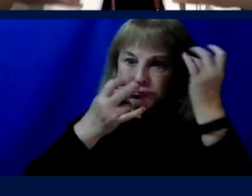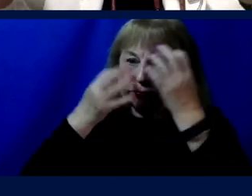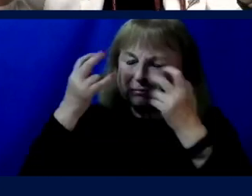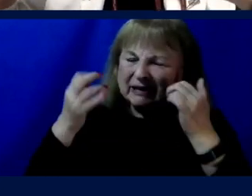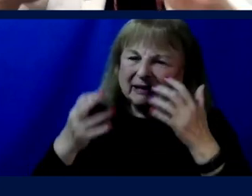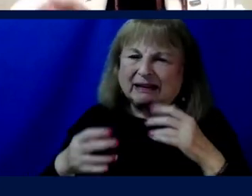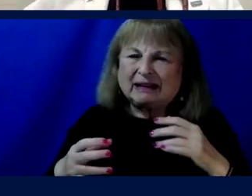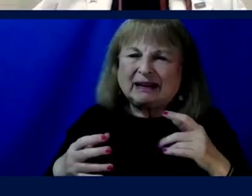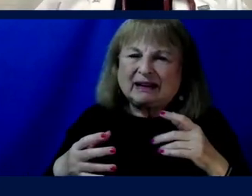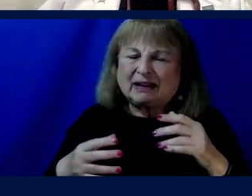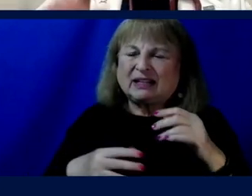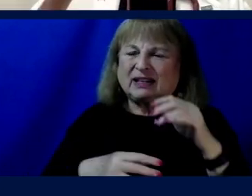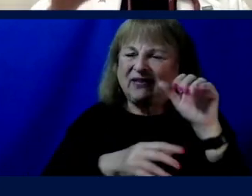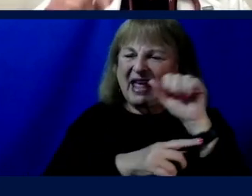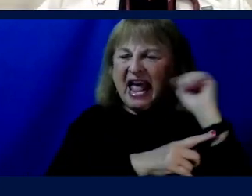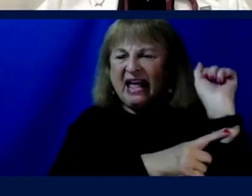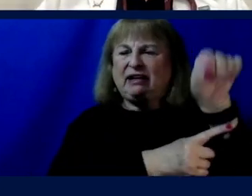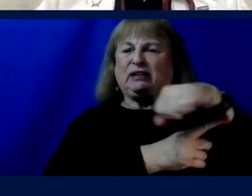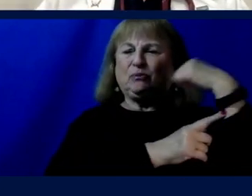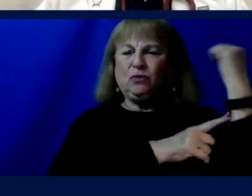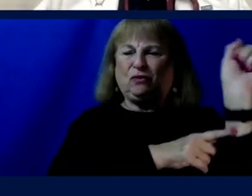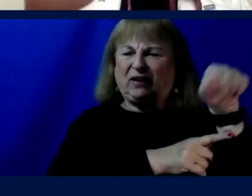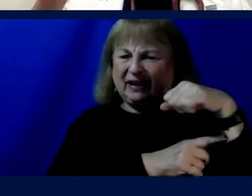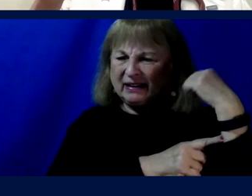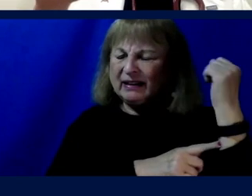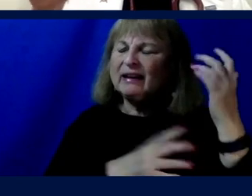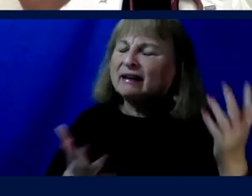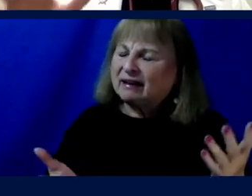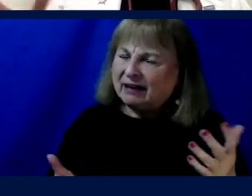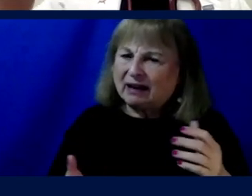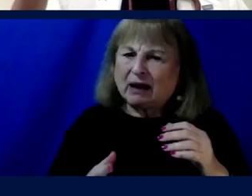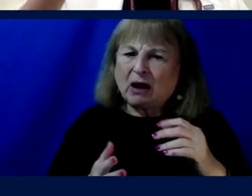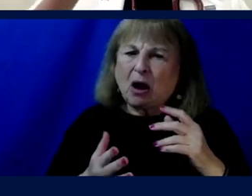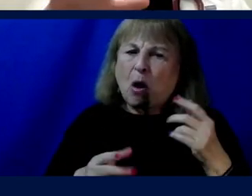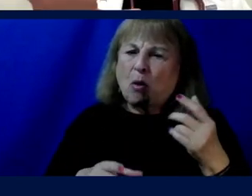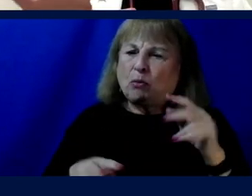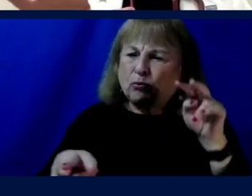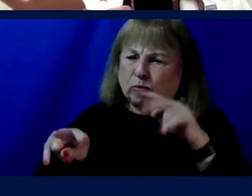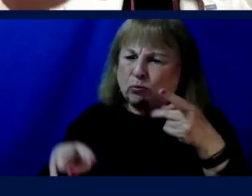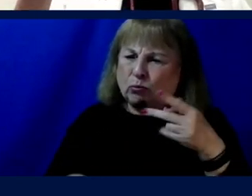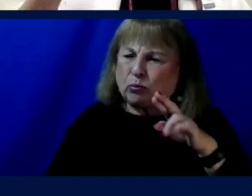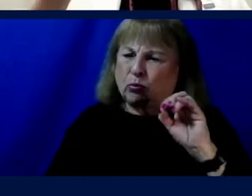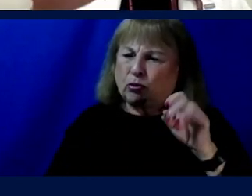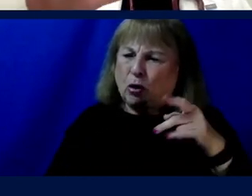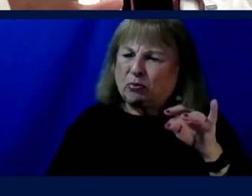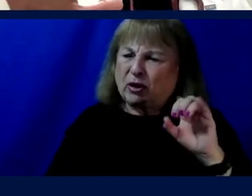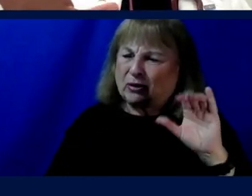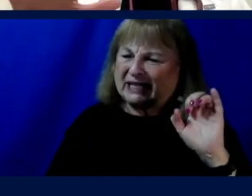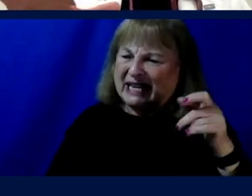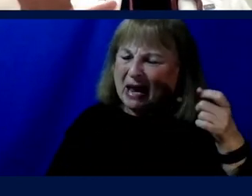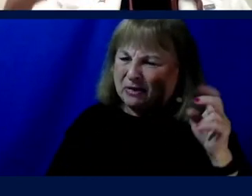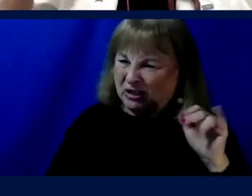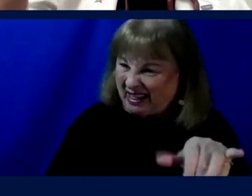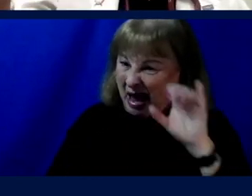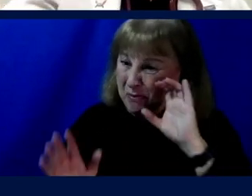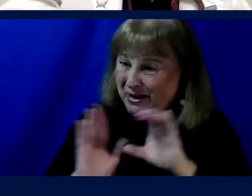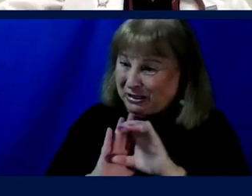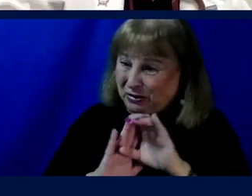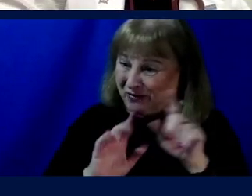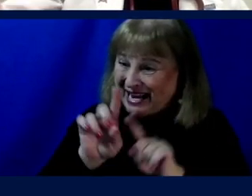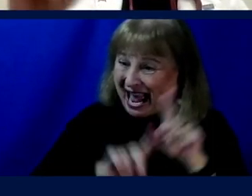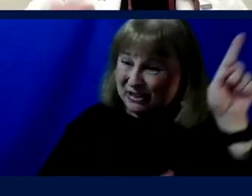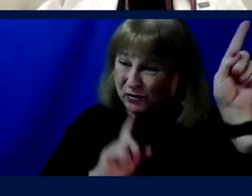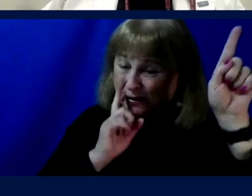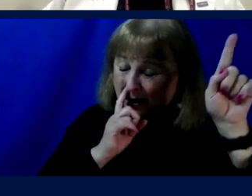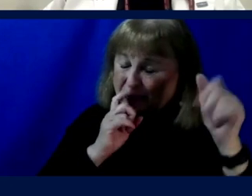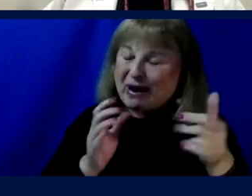caudal or headward shifted fluids. We'll talk more about that in a minute. Proprioception, like that video, like that picture of the astronaut is going to